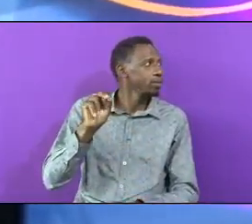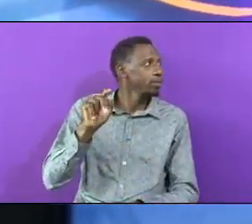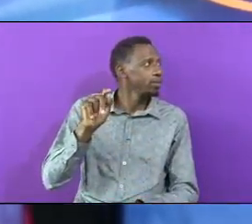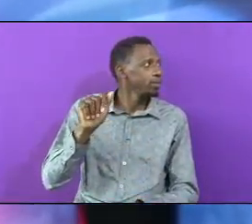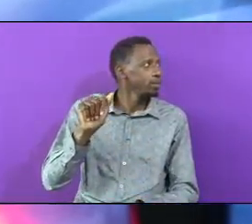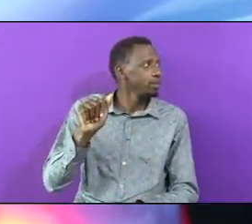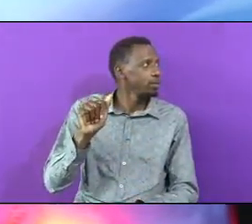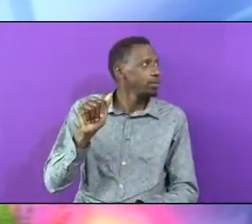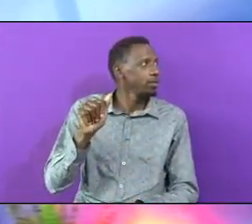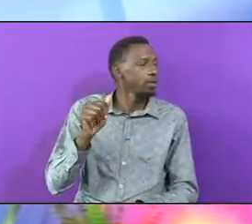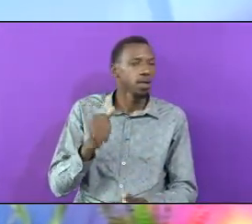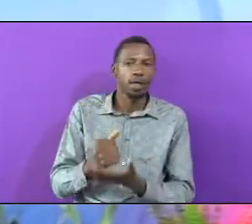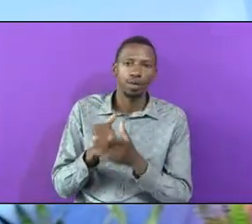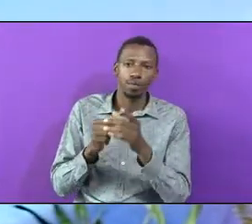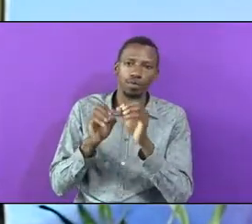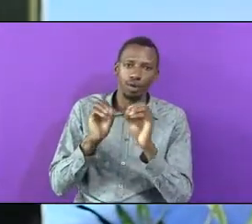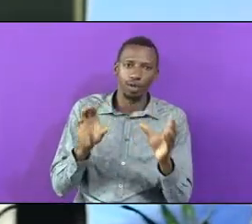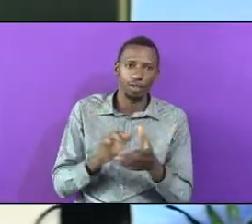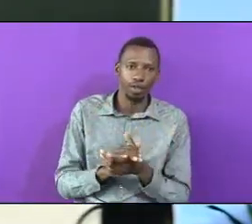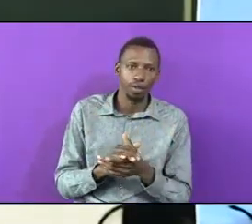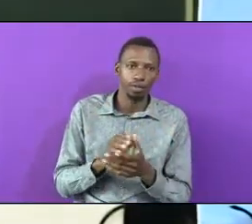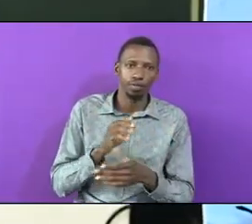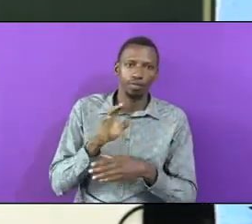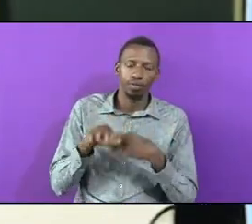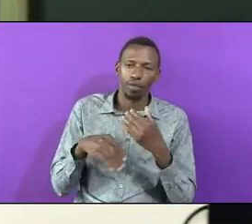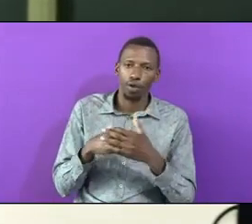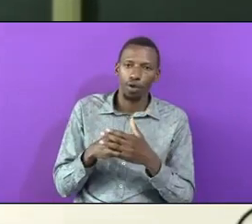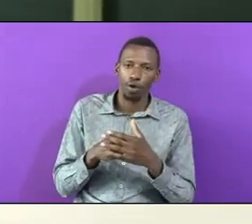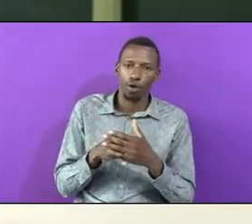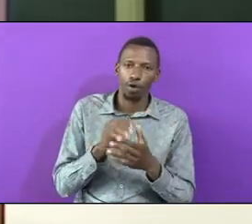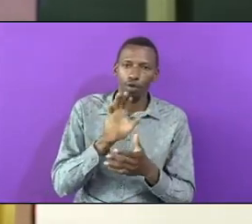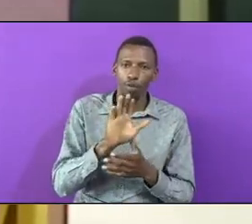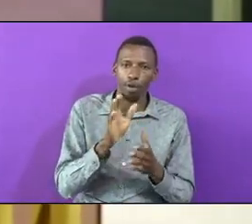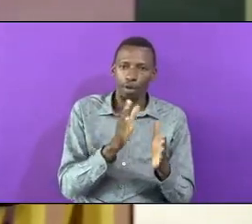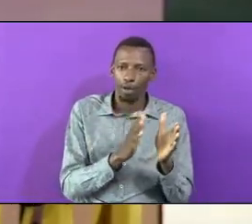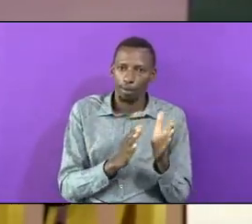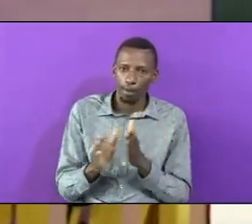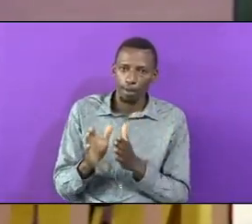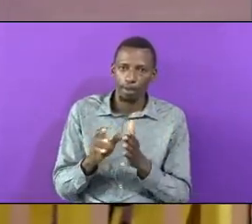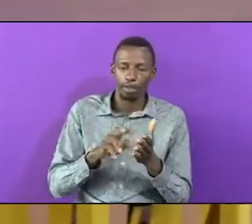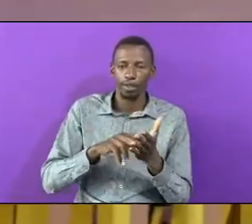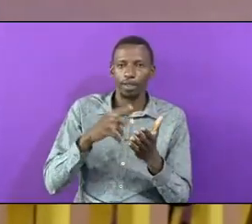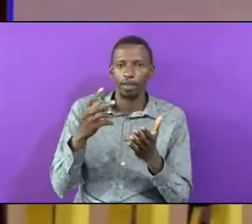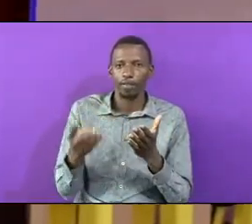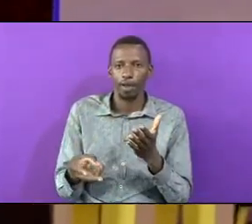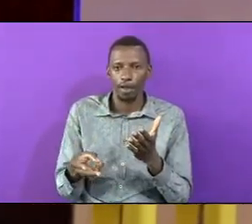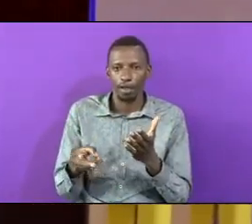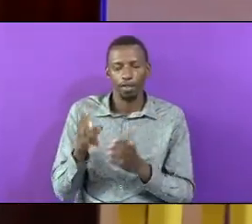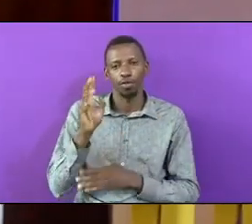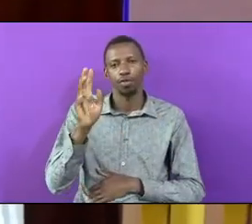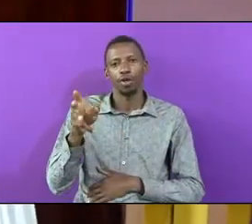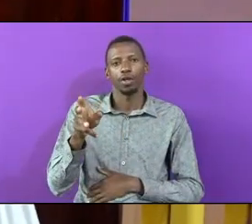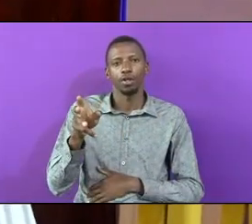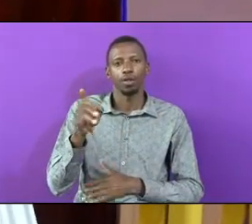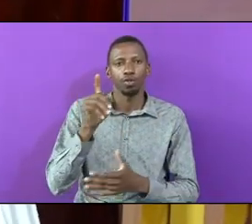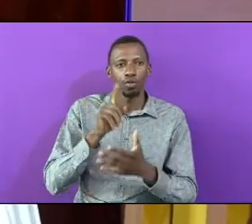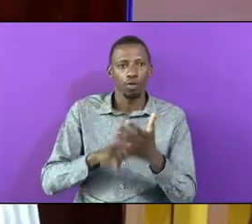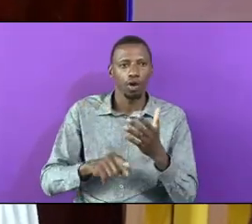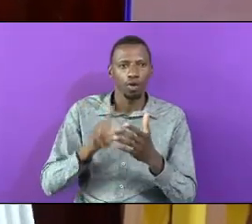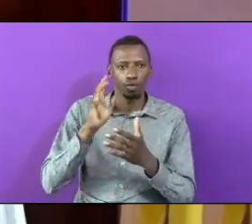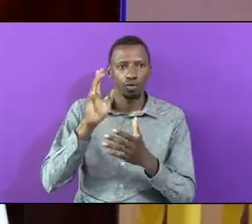All Those Plans Will Fail What Will Carry The Day Is The Prayer